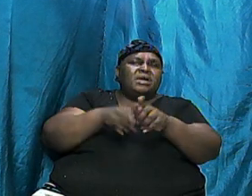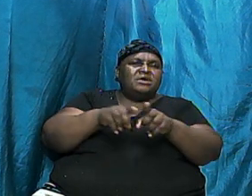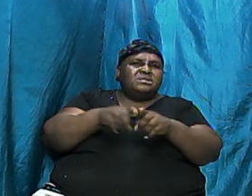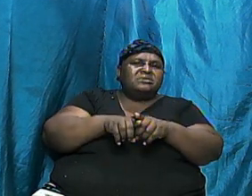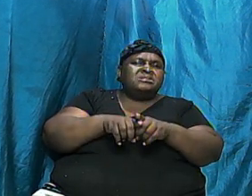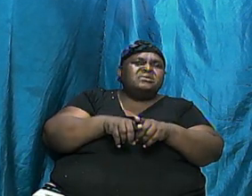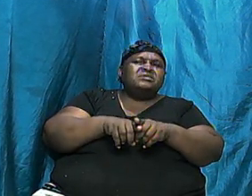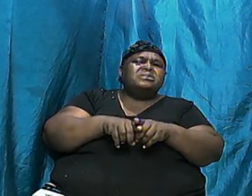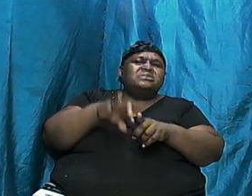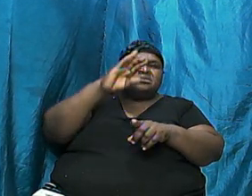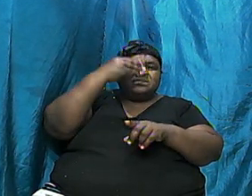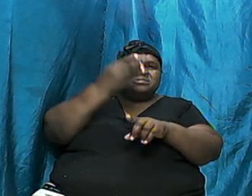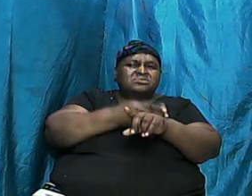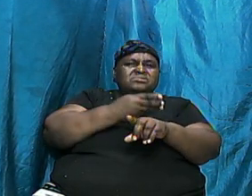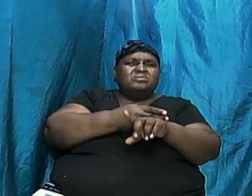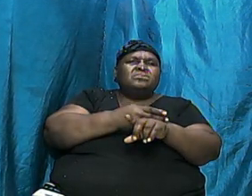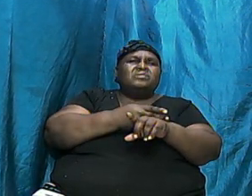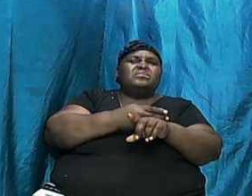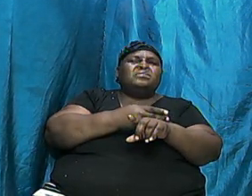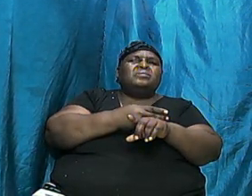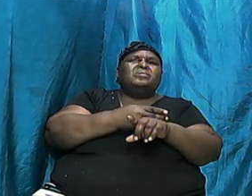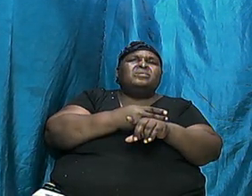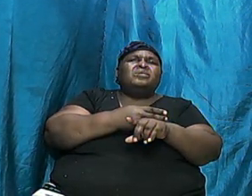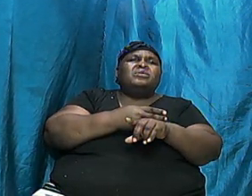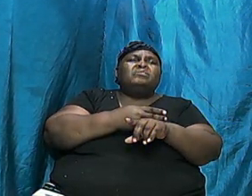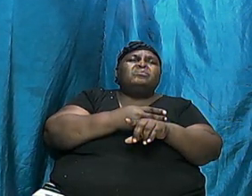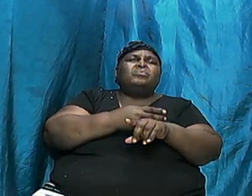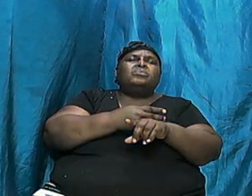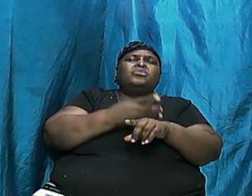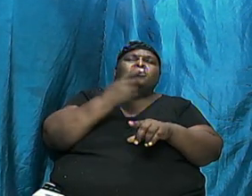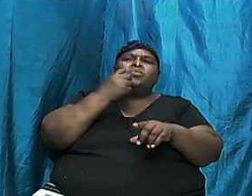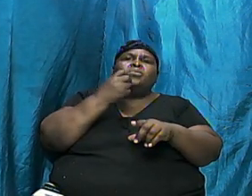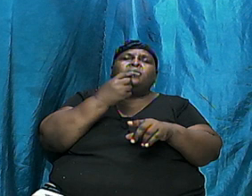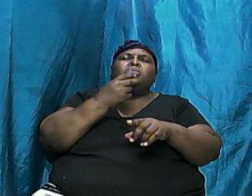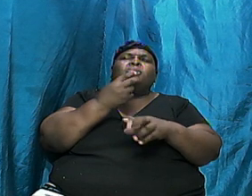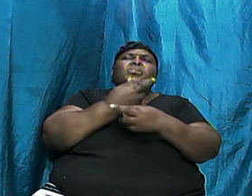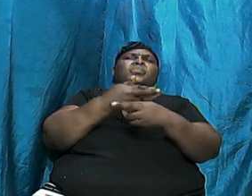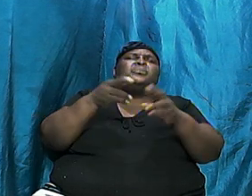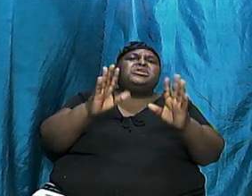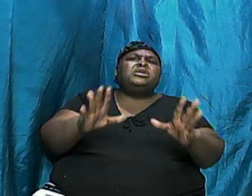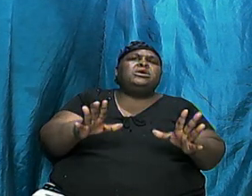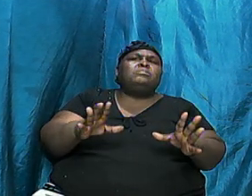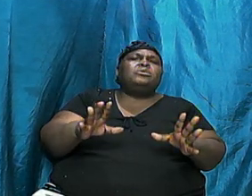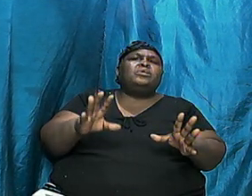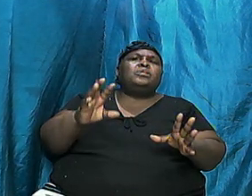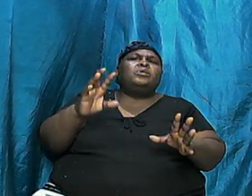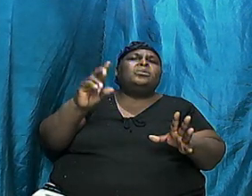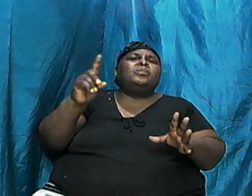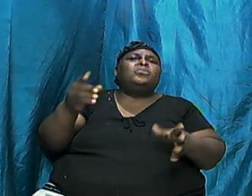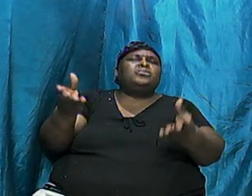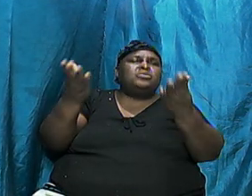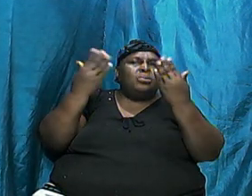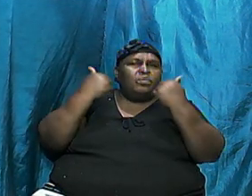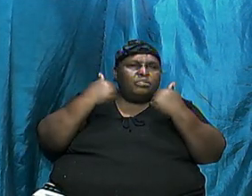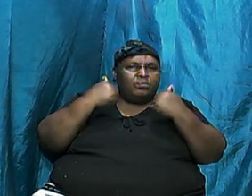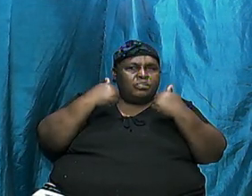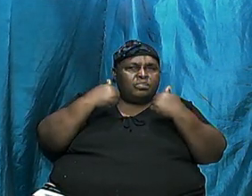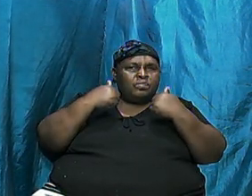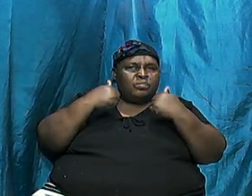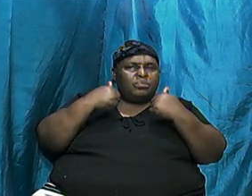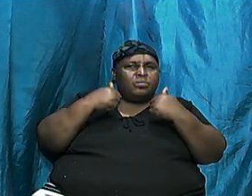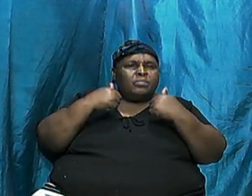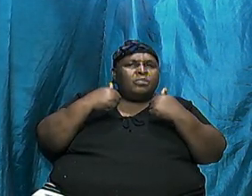whom the Redeemer, Genesis chapter number nine, gives us that. Because Noah had his